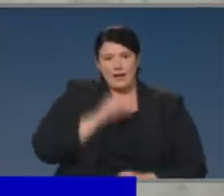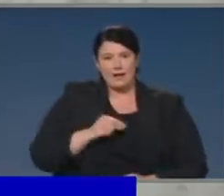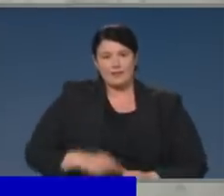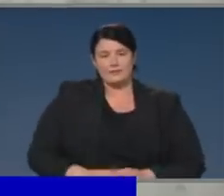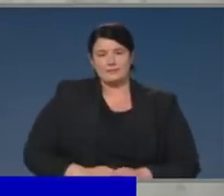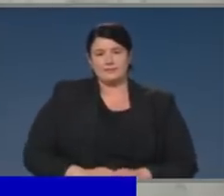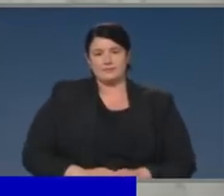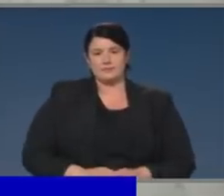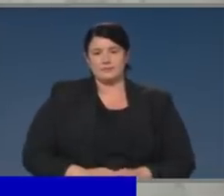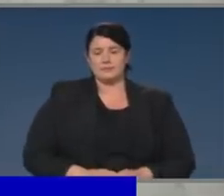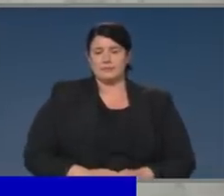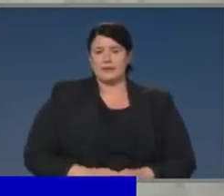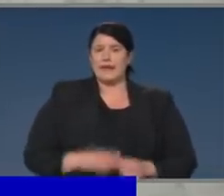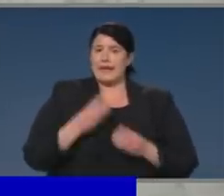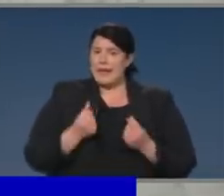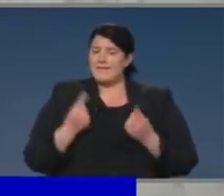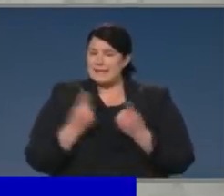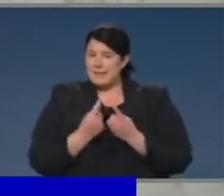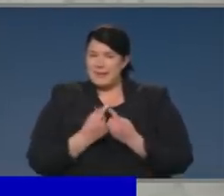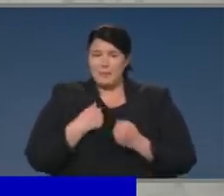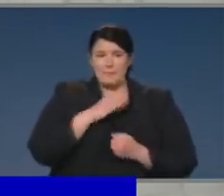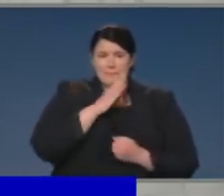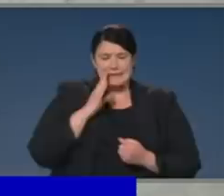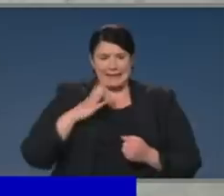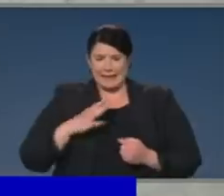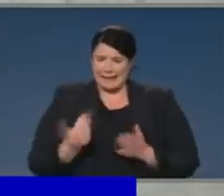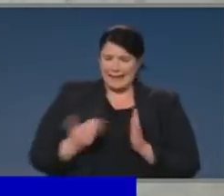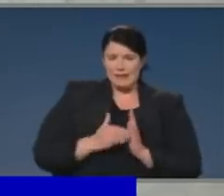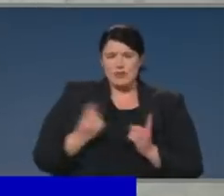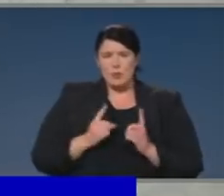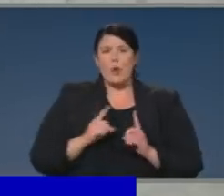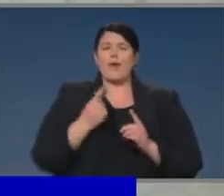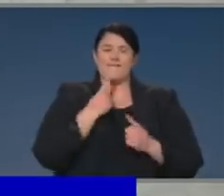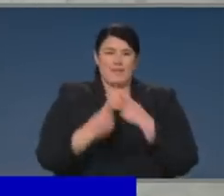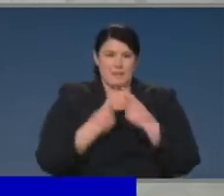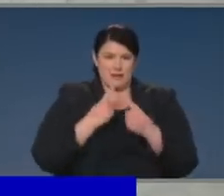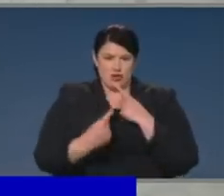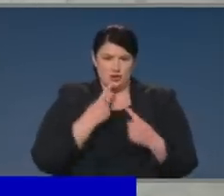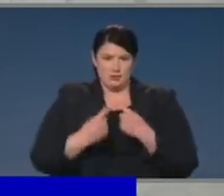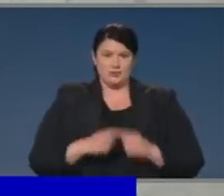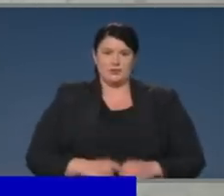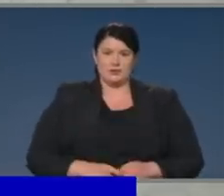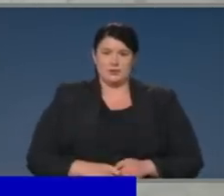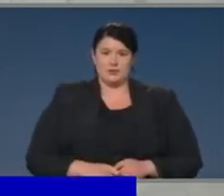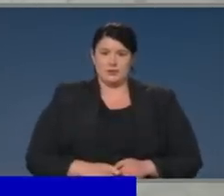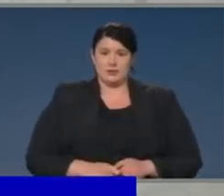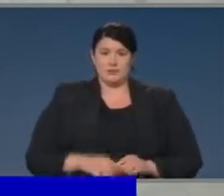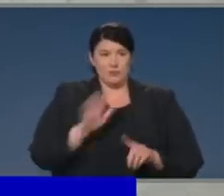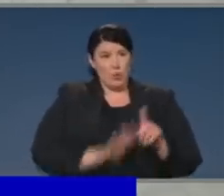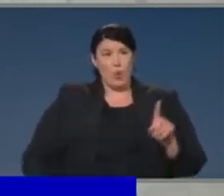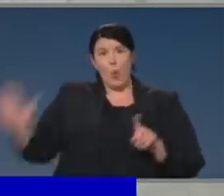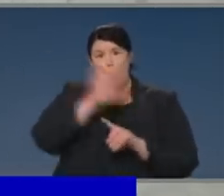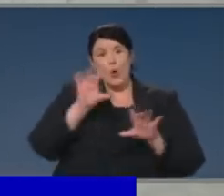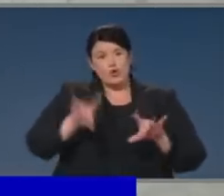gap, as Minister Hunter said, is data. We absolutely must come together as a country